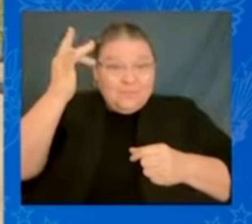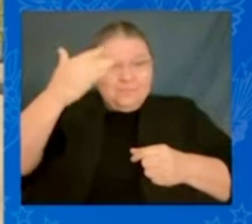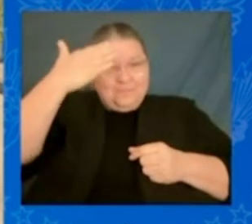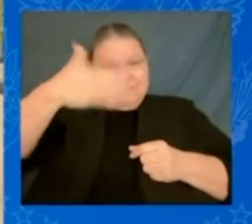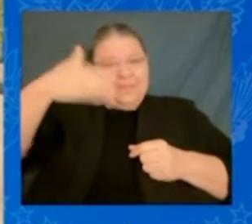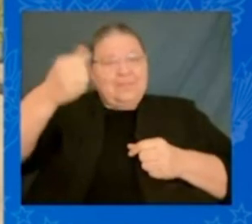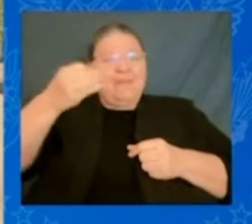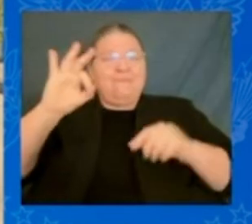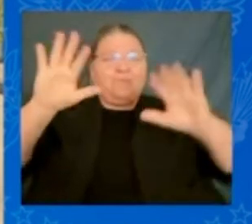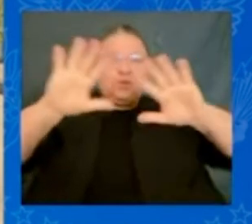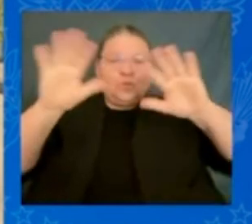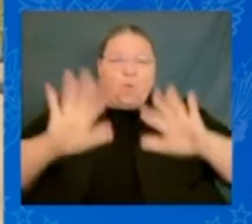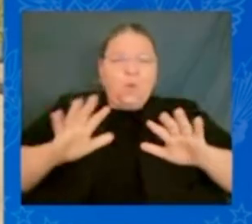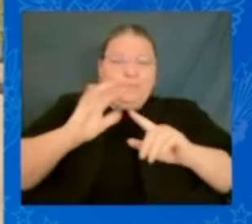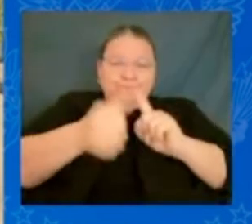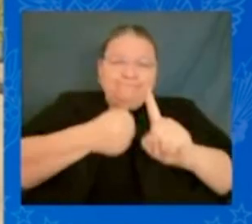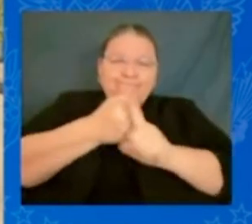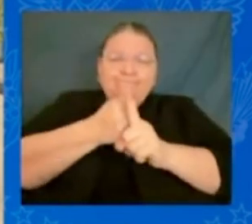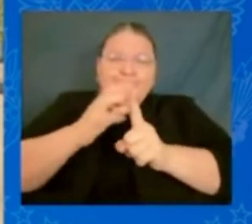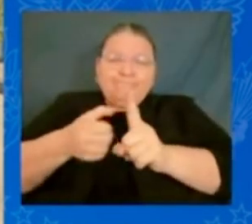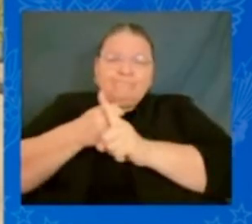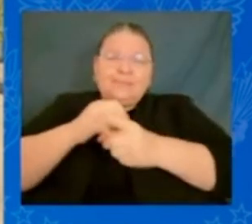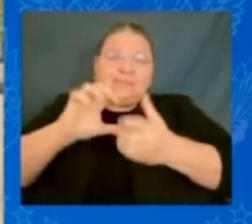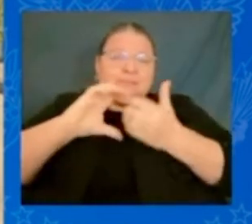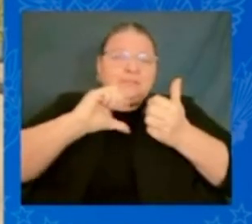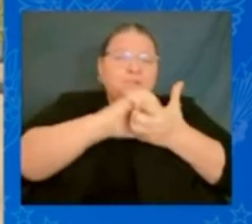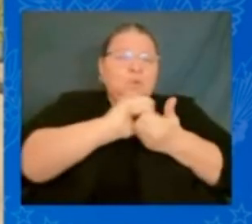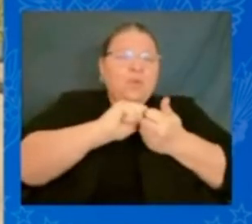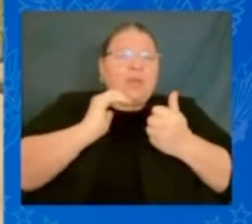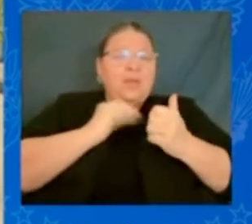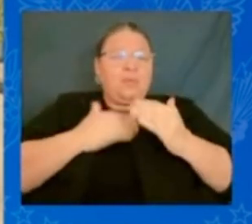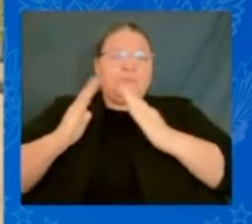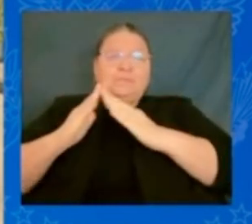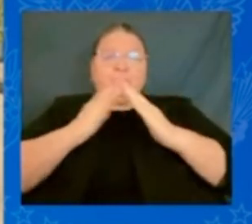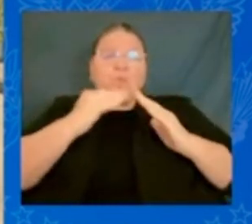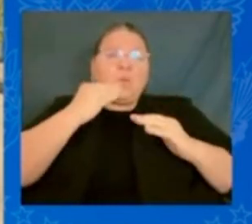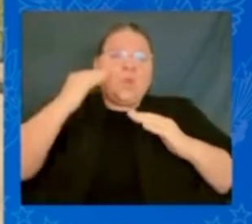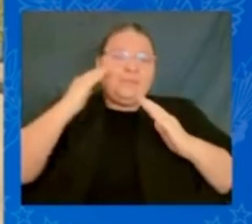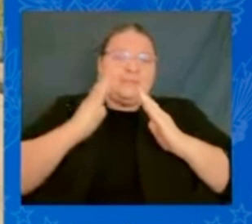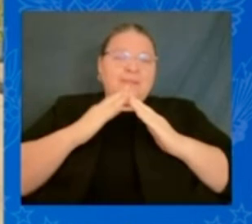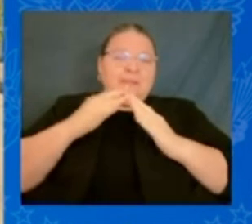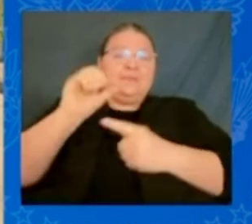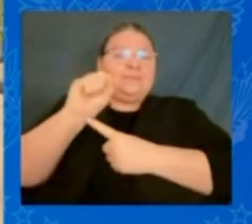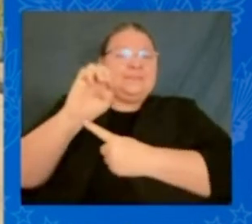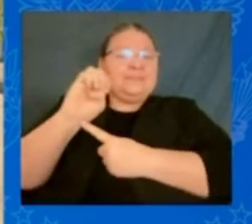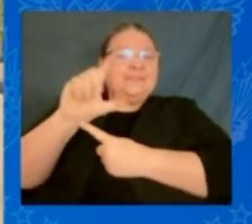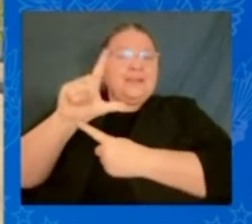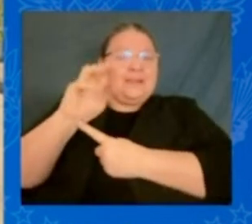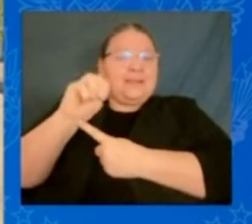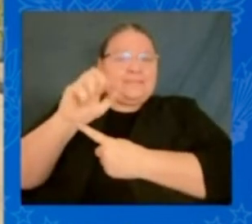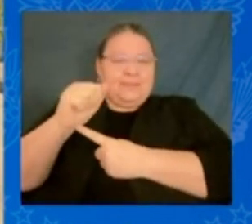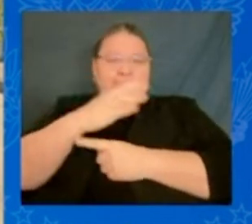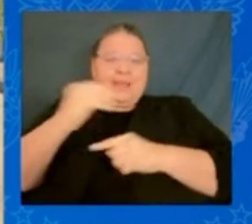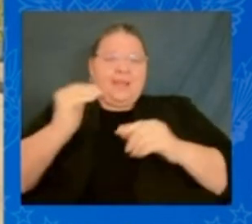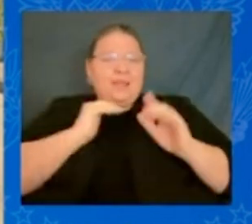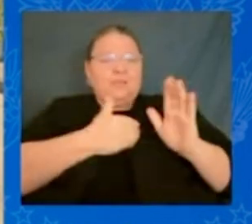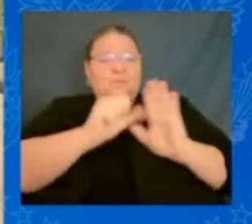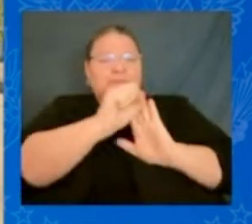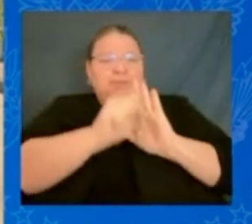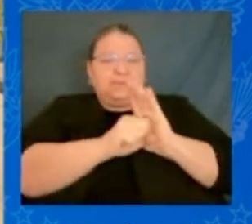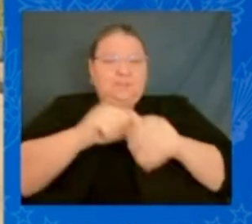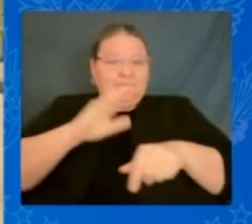my hometown of Selma and our state on January 12th as I look out towards downtown